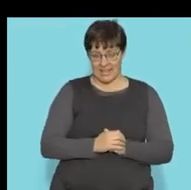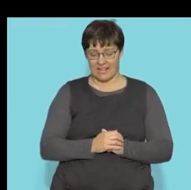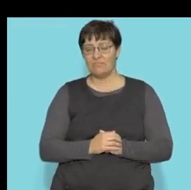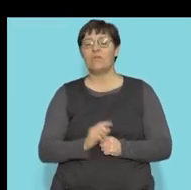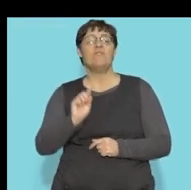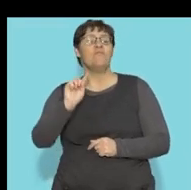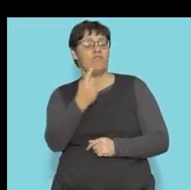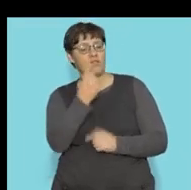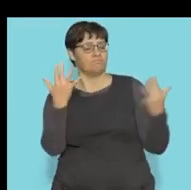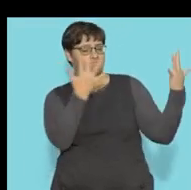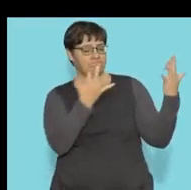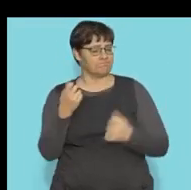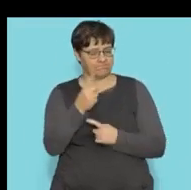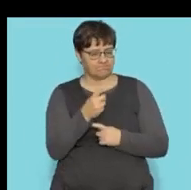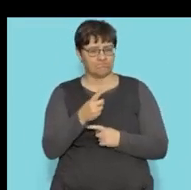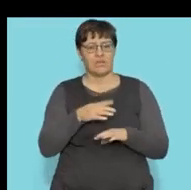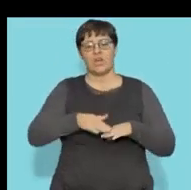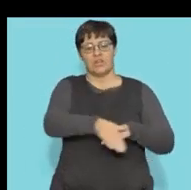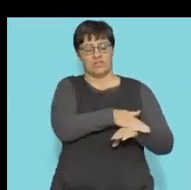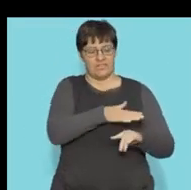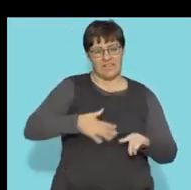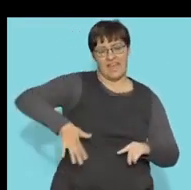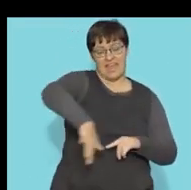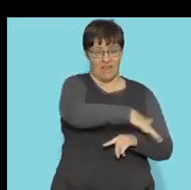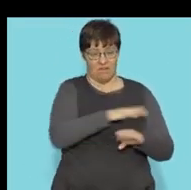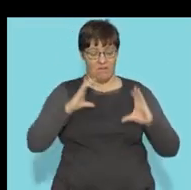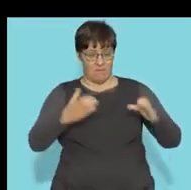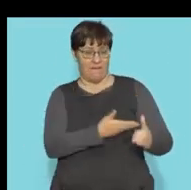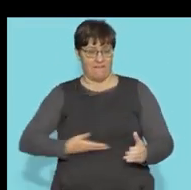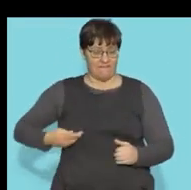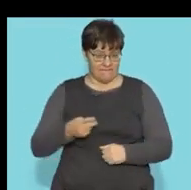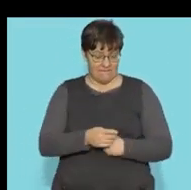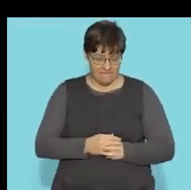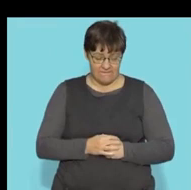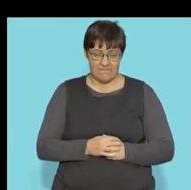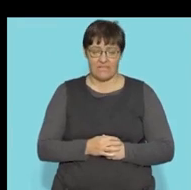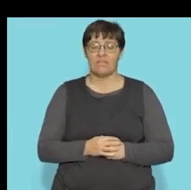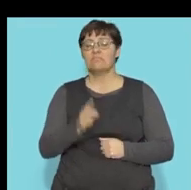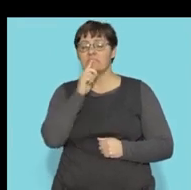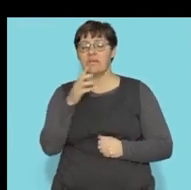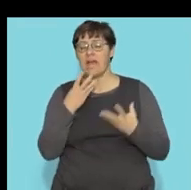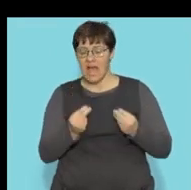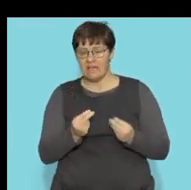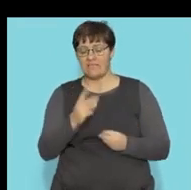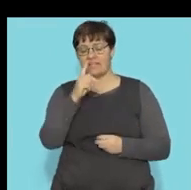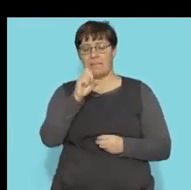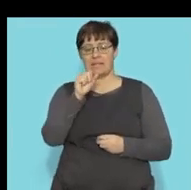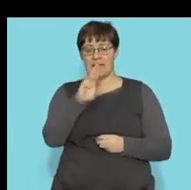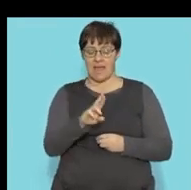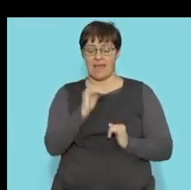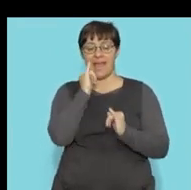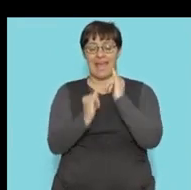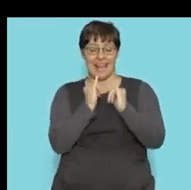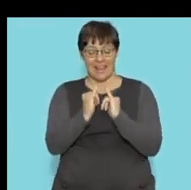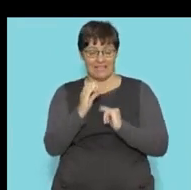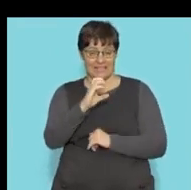So we are first going to be calculating the surface area of this hemisphere. Please note that I've given you the diameter as 11